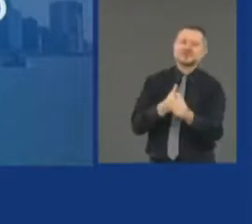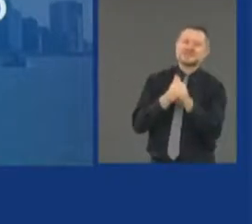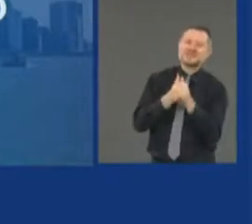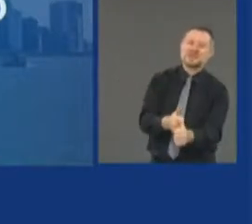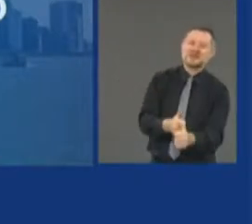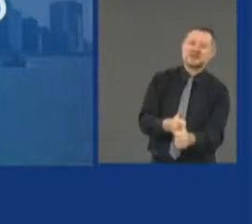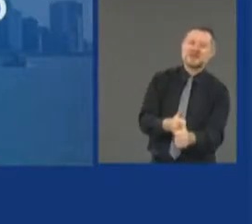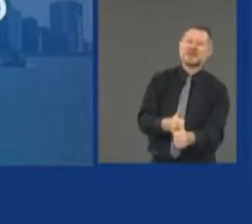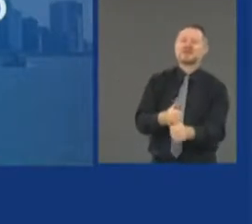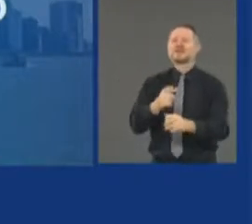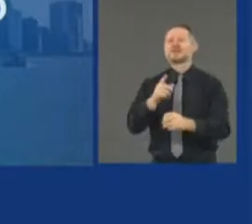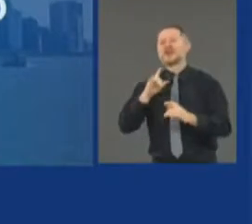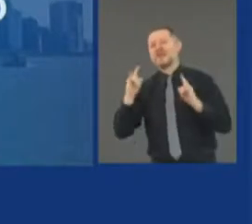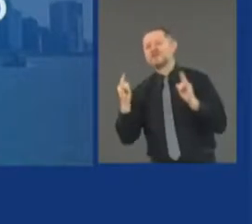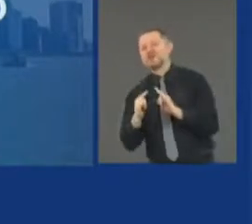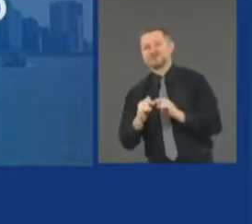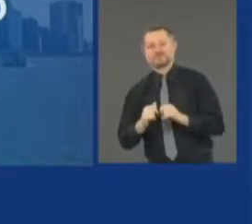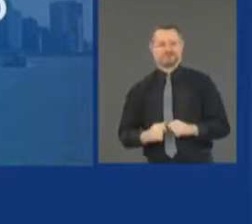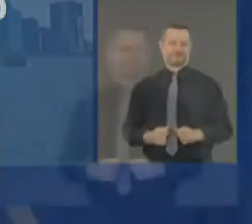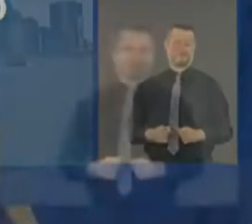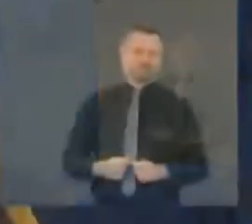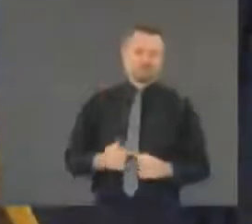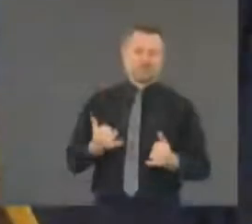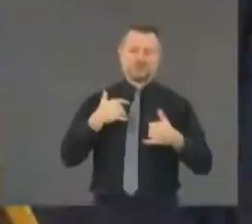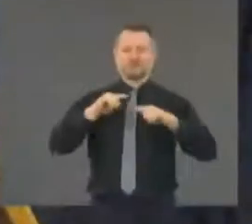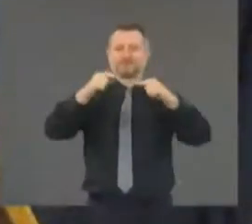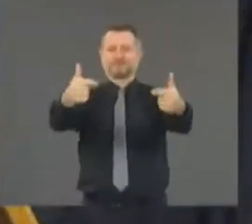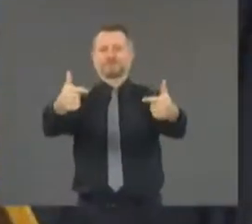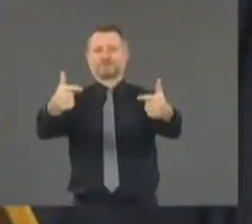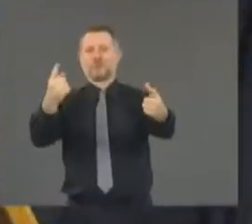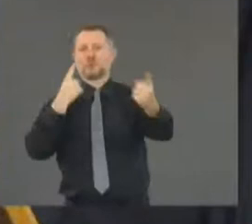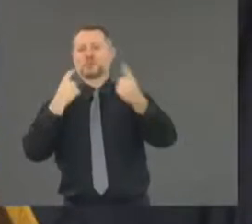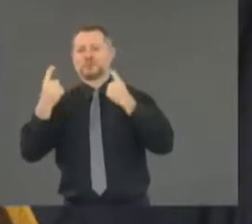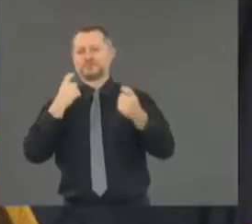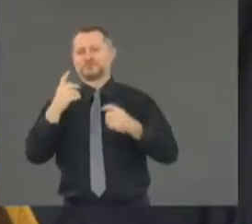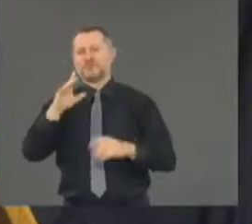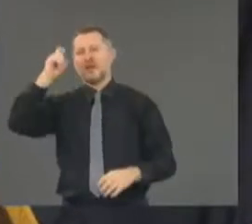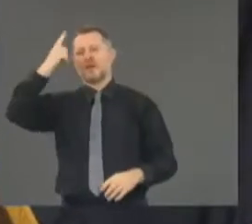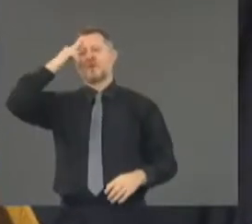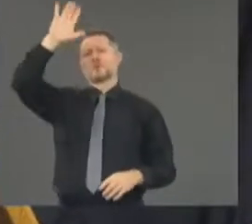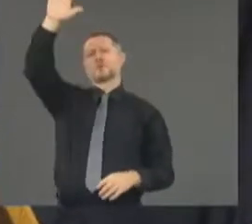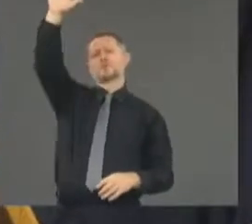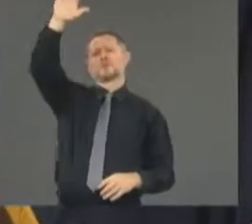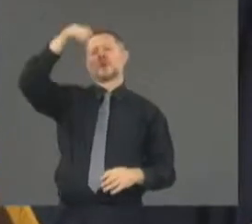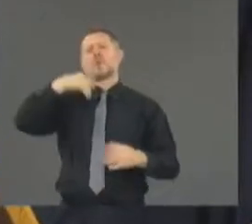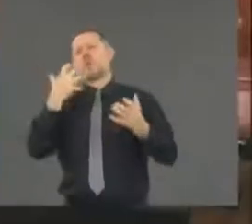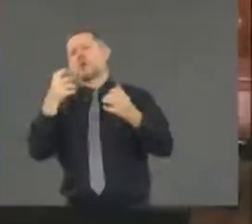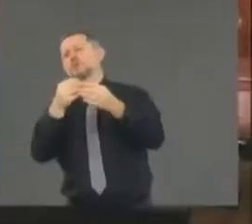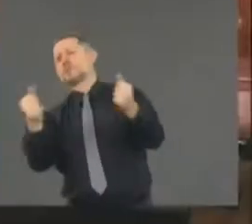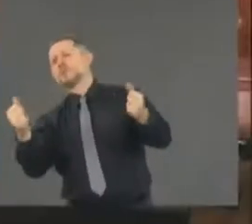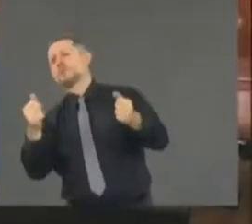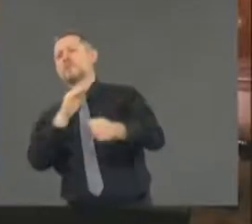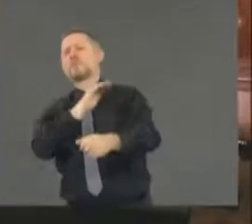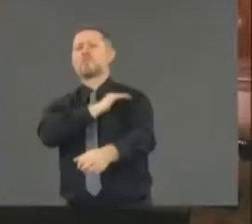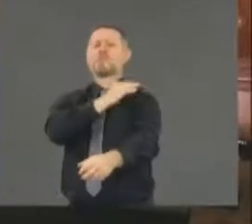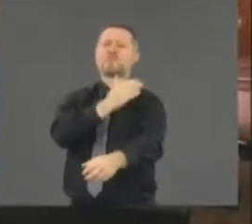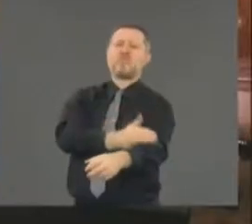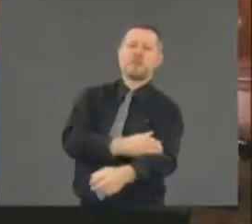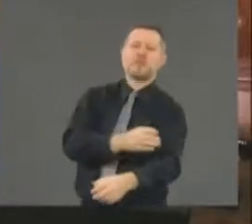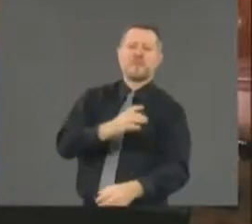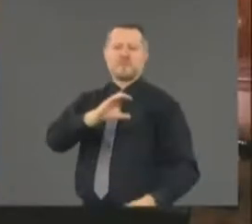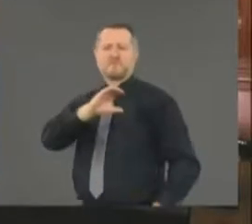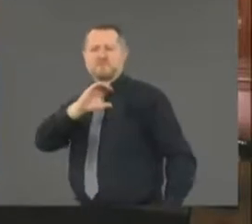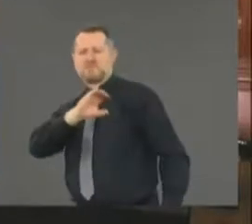and loving. Questions? Governor, how do we tackle the power of police unions and the need to change culture within local police